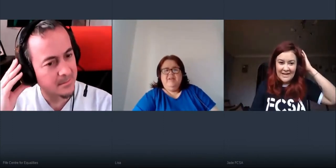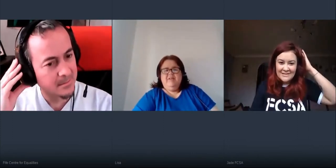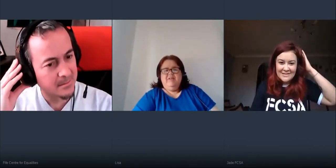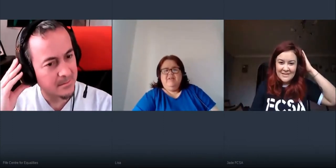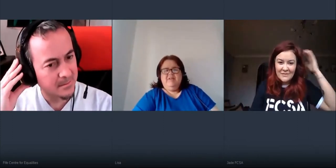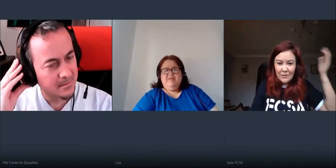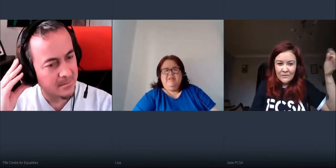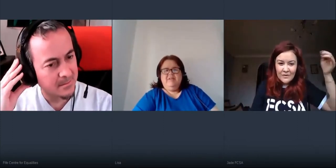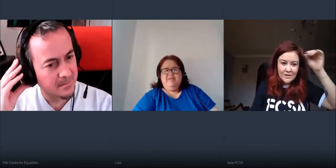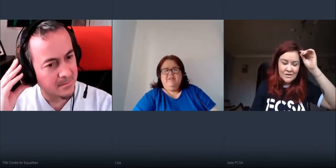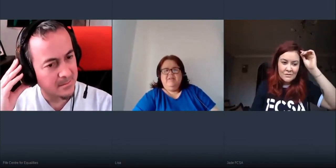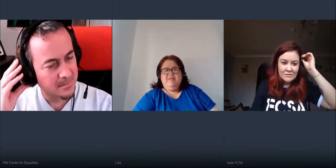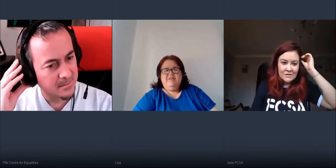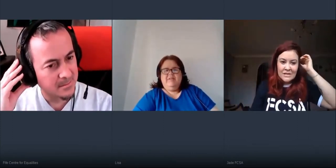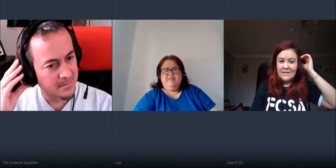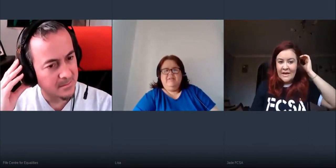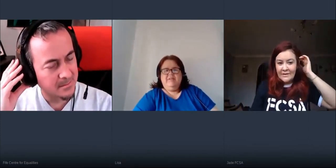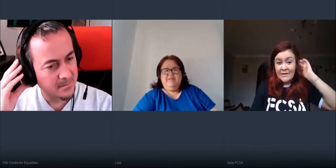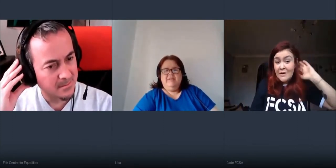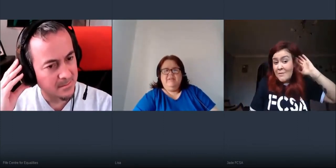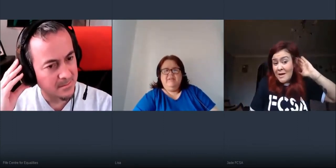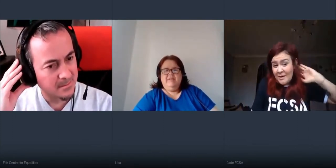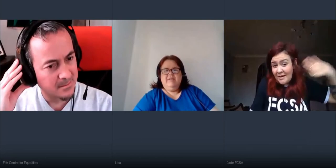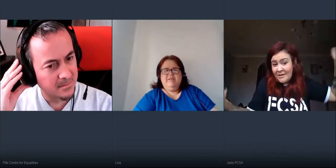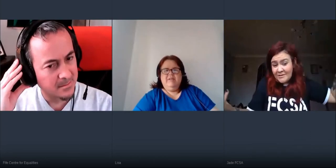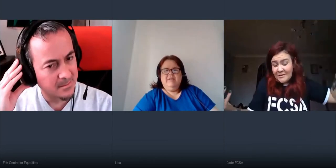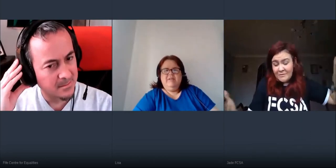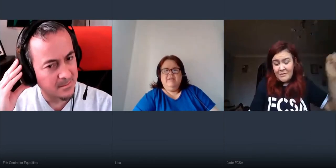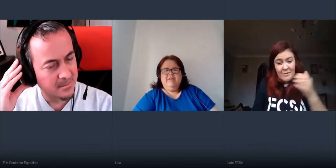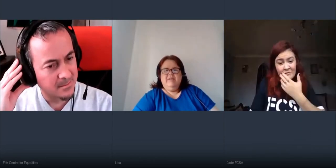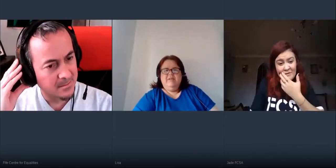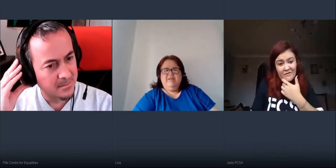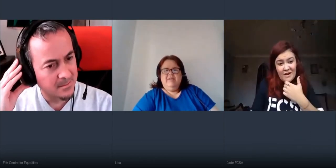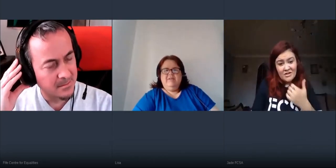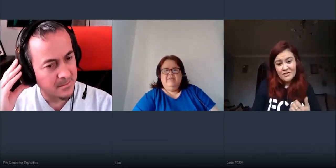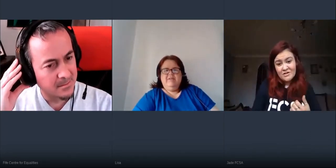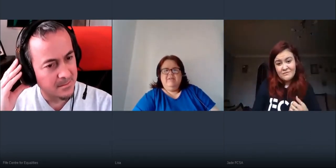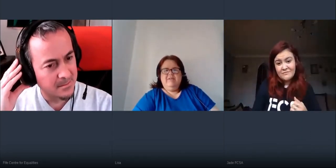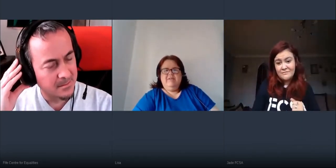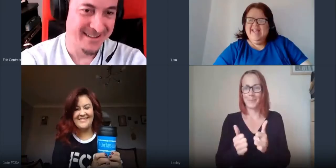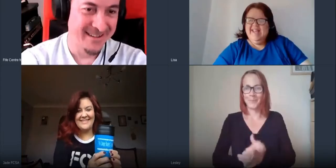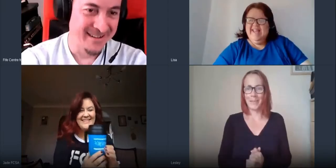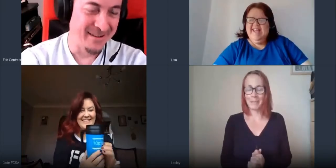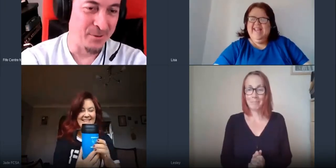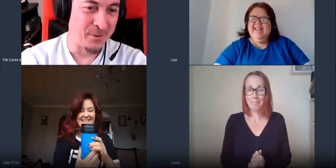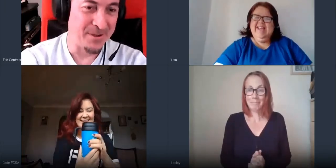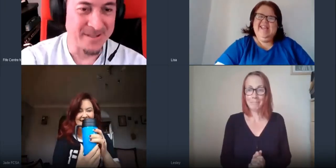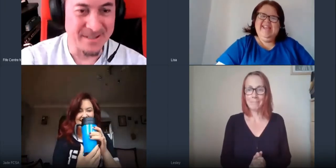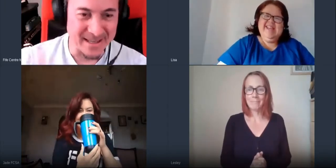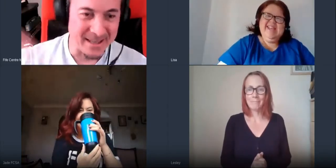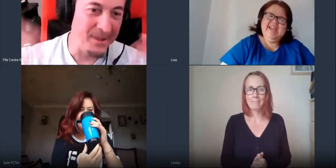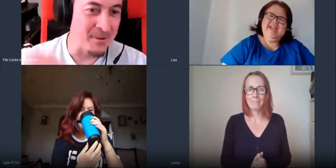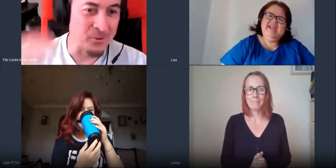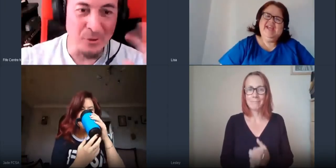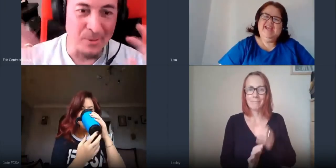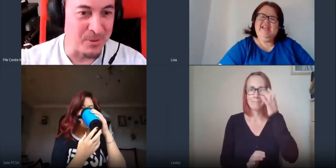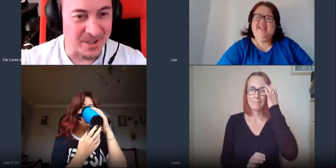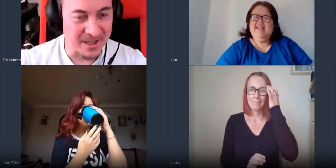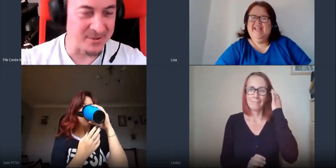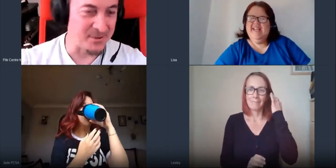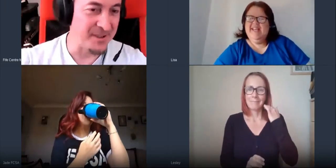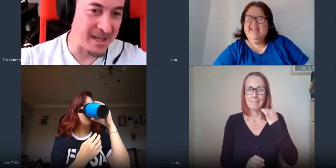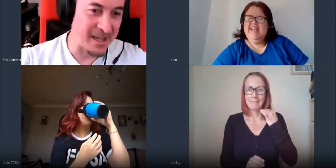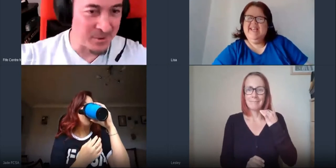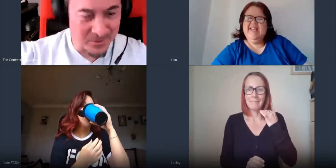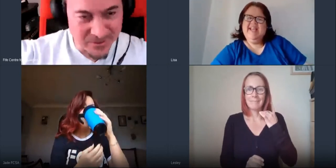handing stuff over so yeah maybe maybe at refreshers don't worry it's like a meeting room and we chat